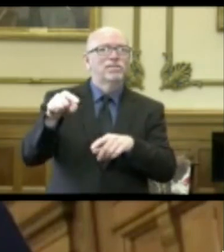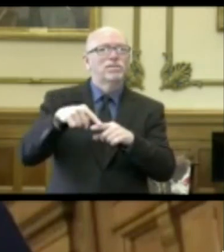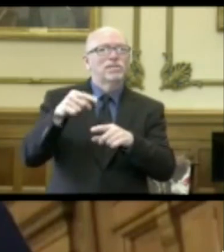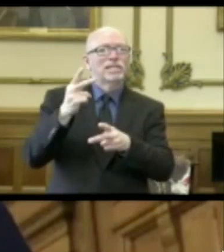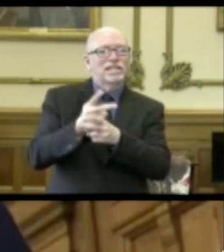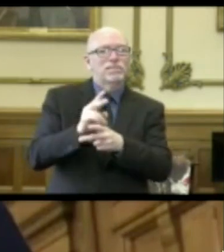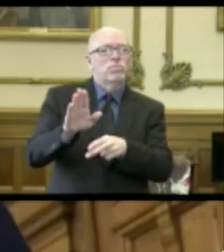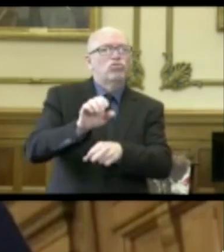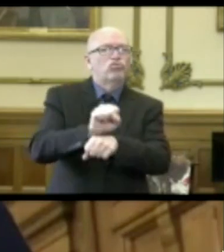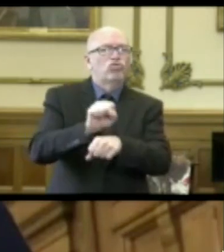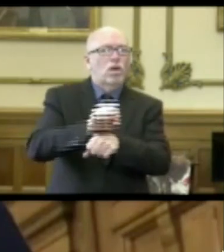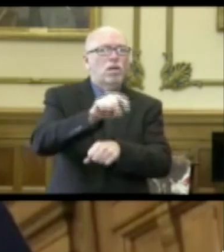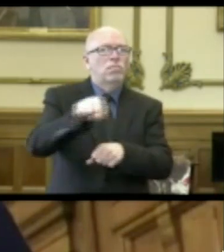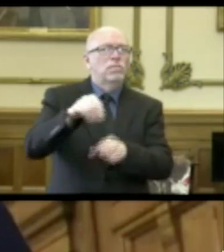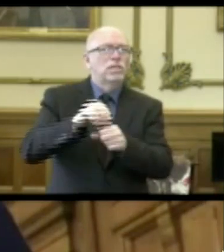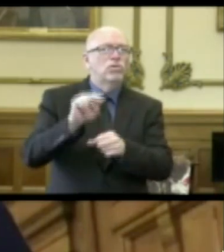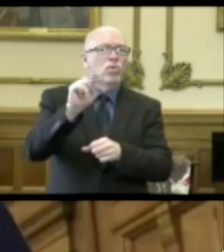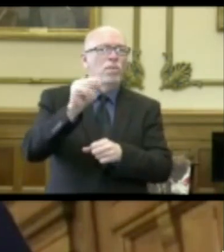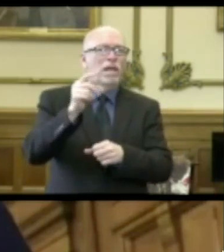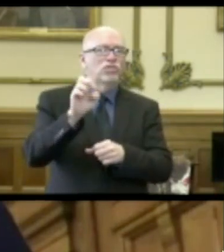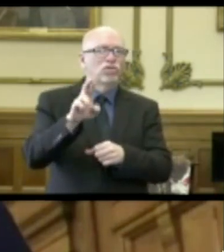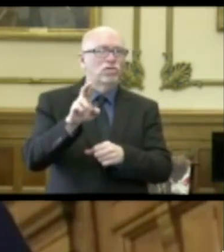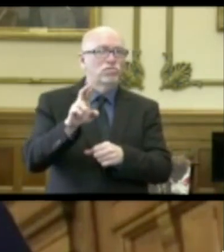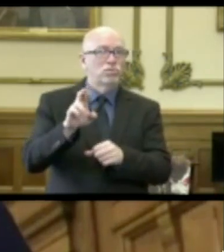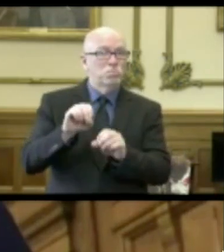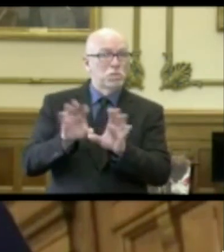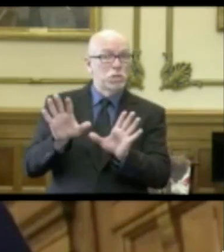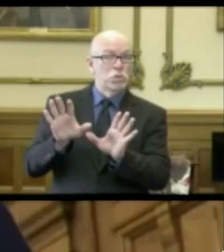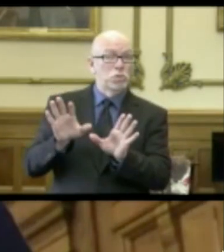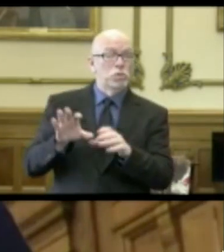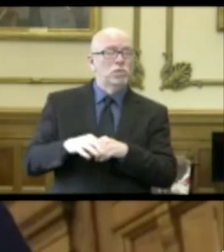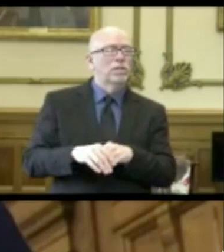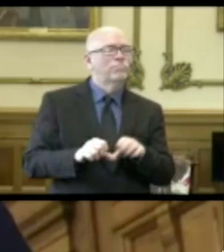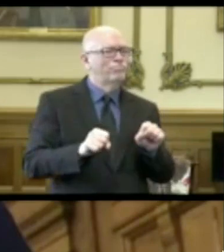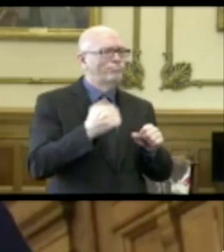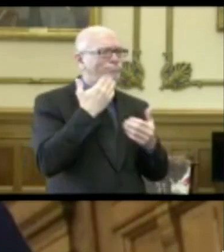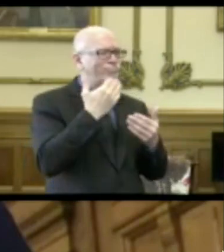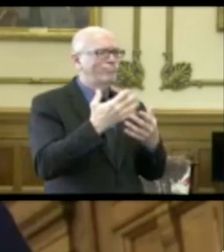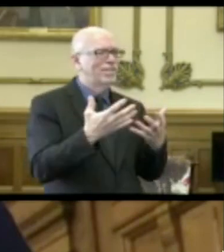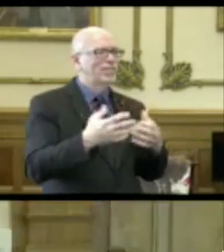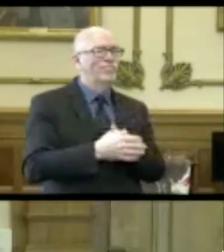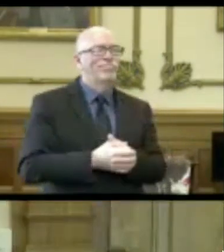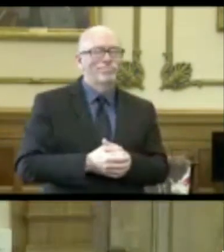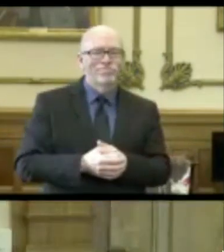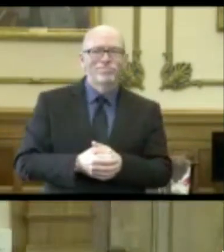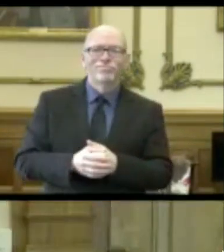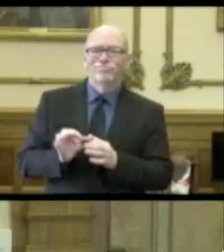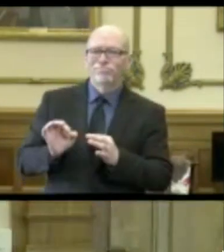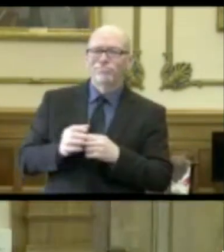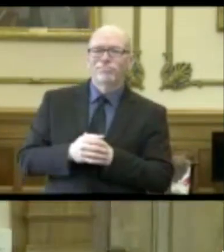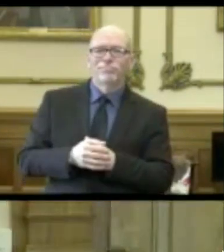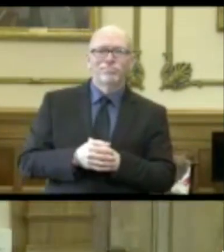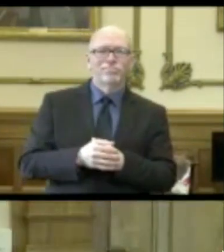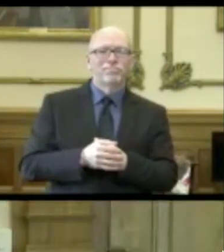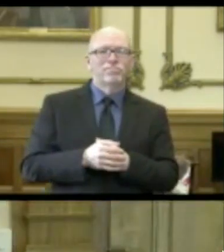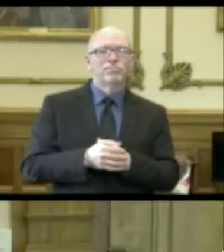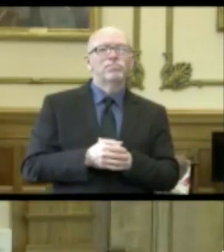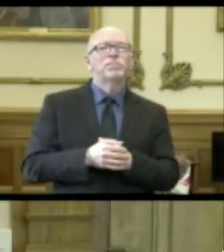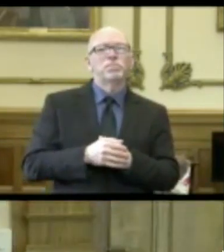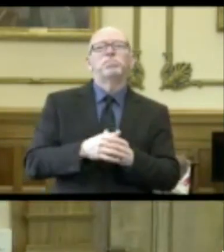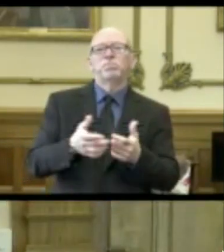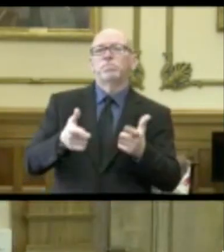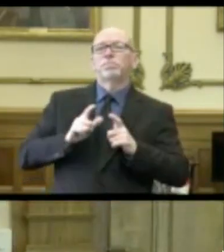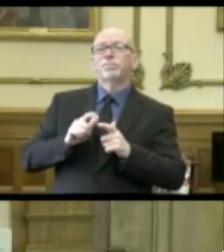retain jobs there in North Manchester. Does that help? Yes, thank you very much. You're so welcome. So